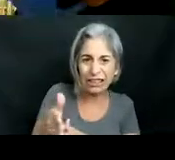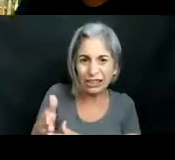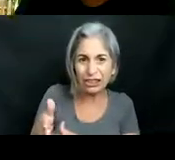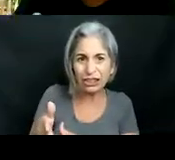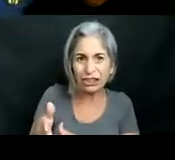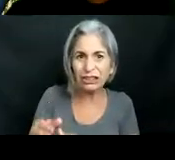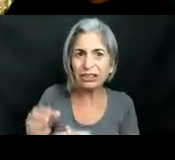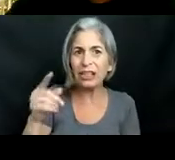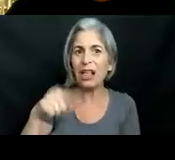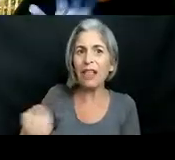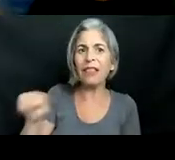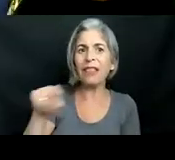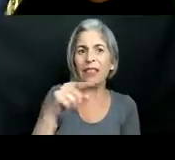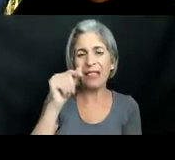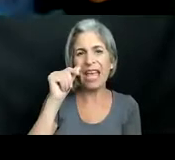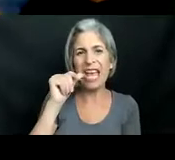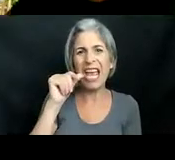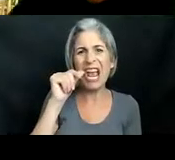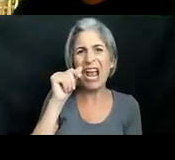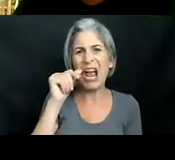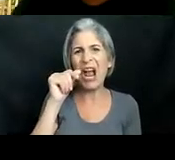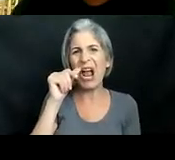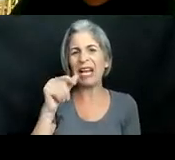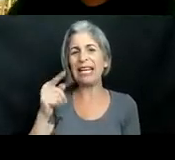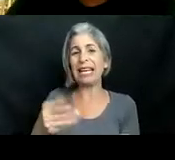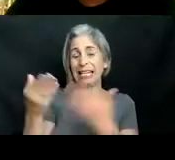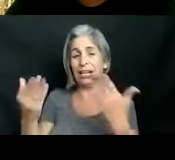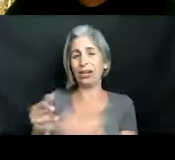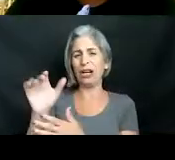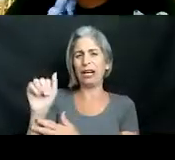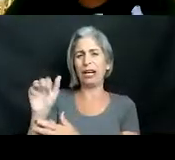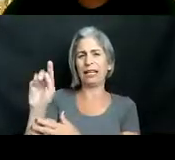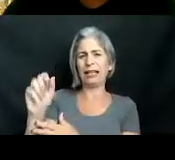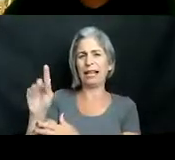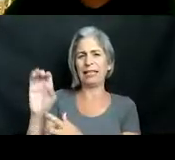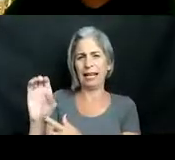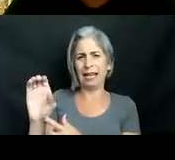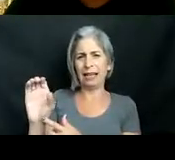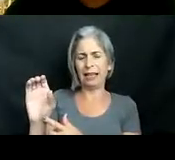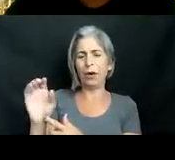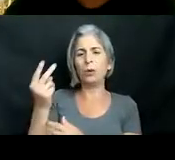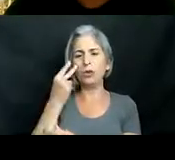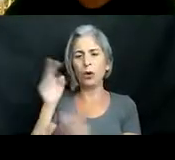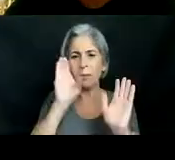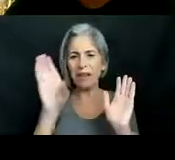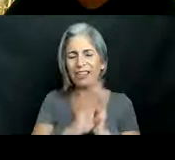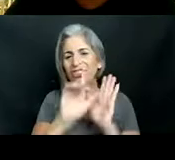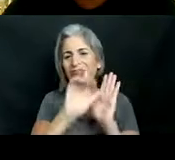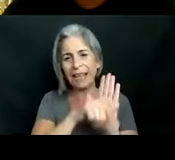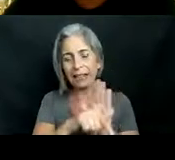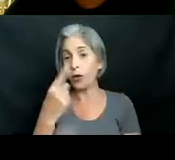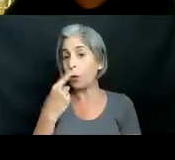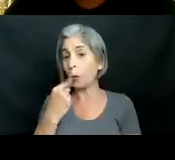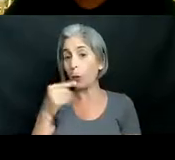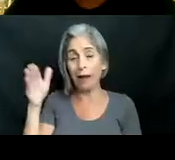ones that are responsible for the invasion here in the atlantic um we will show you some pictures of those later but they are the red lionfish